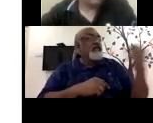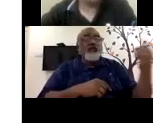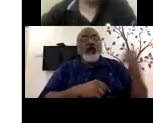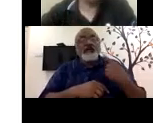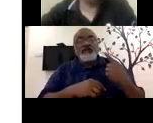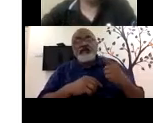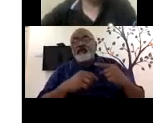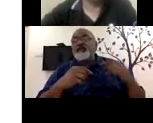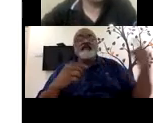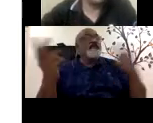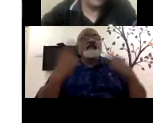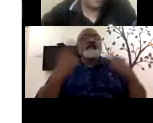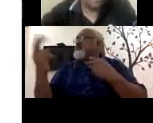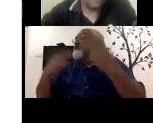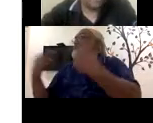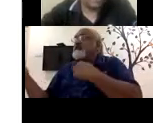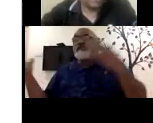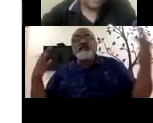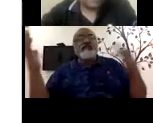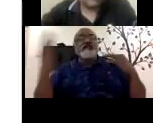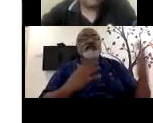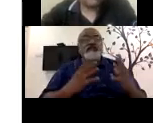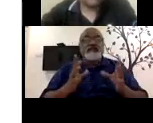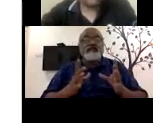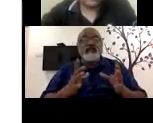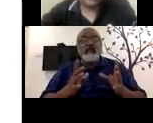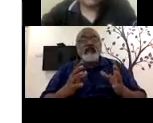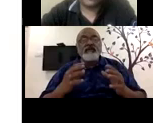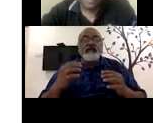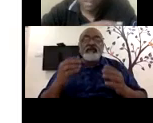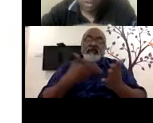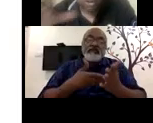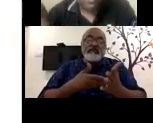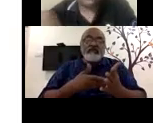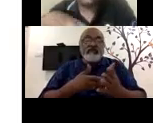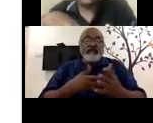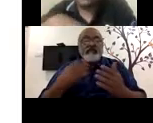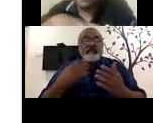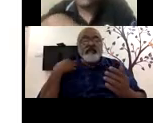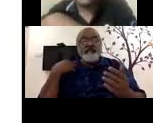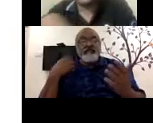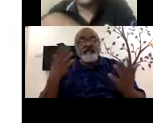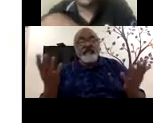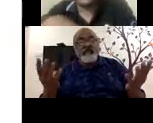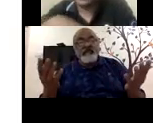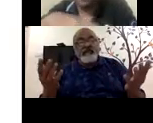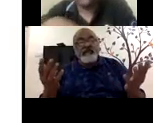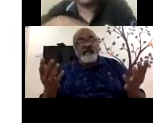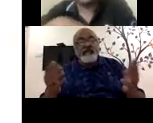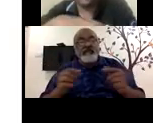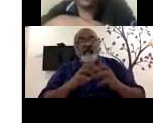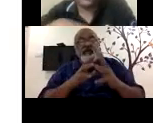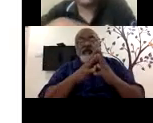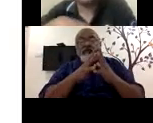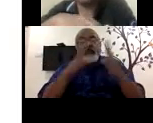from a delivery standpoint. So, and all of these are major, major challenges, then of